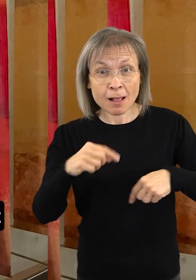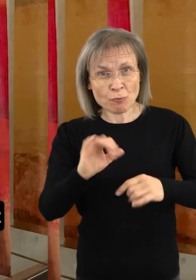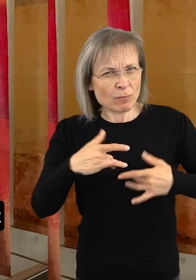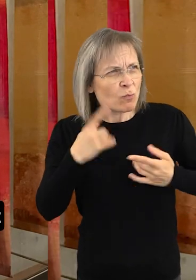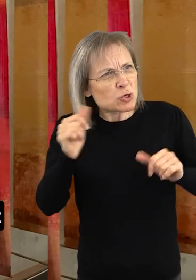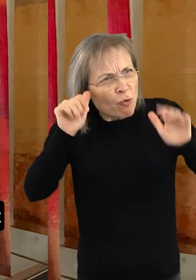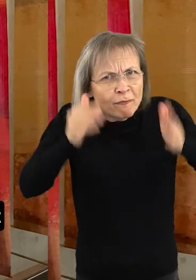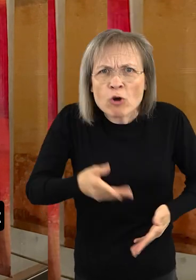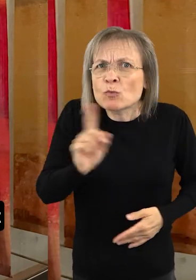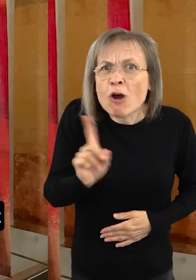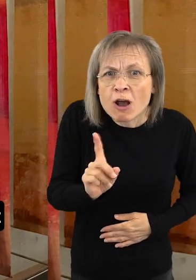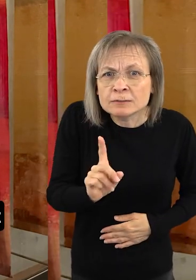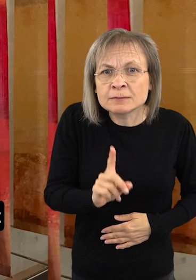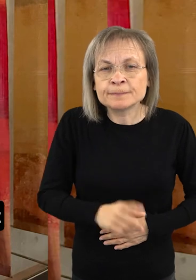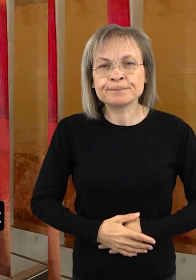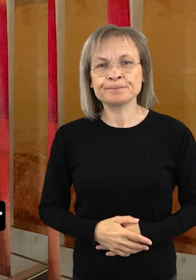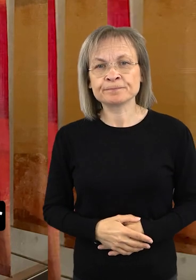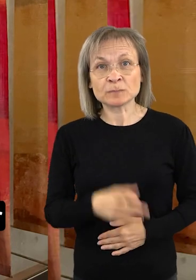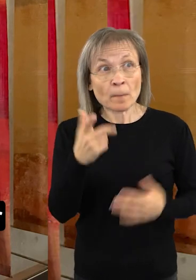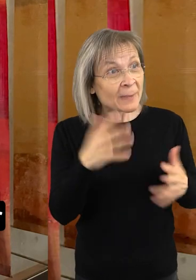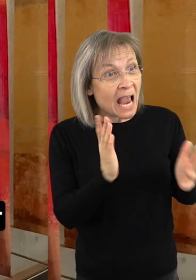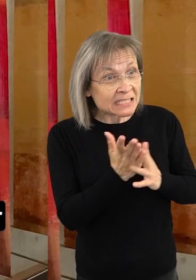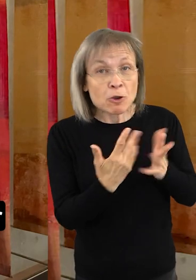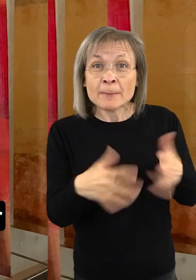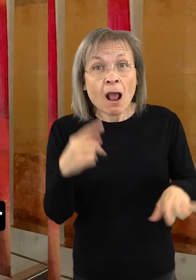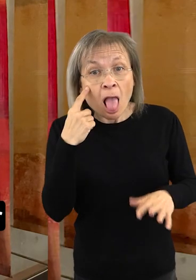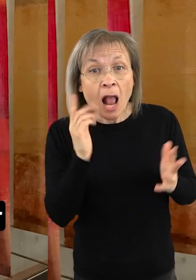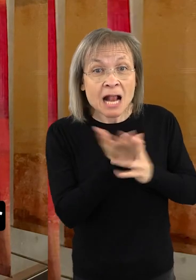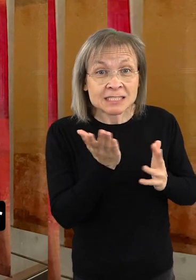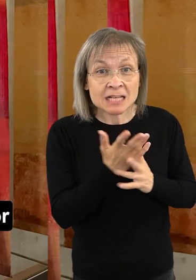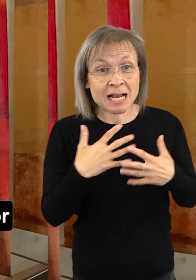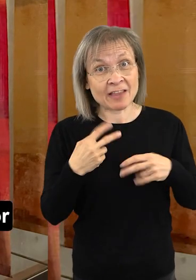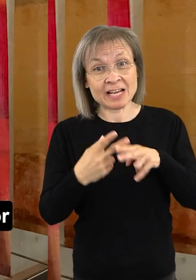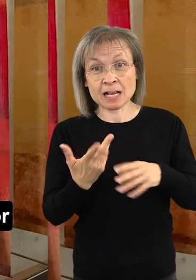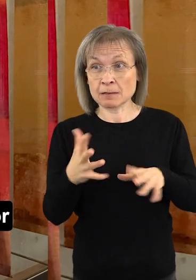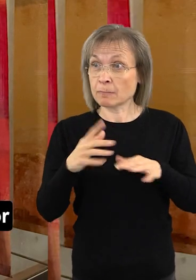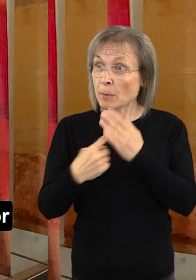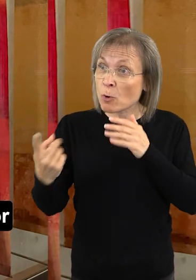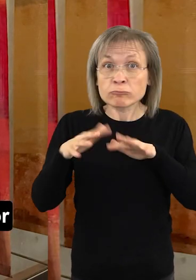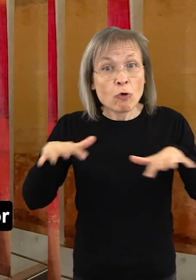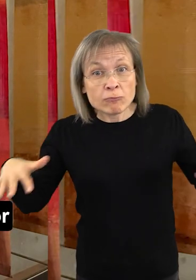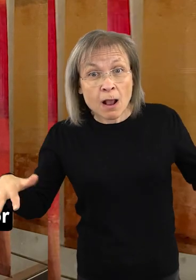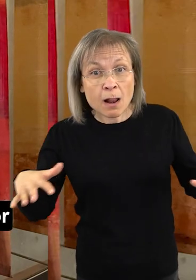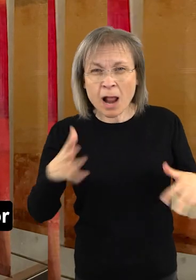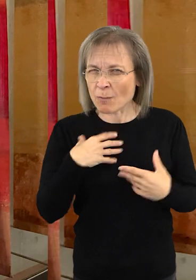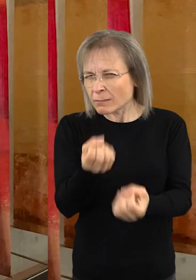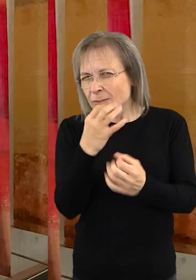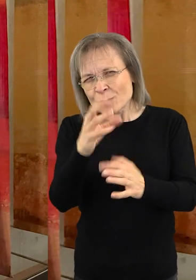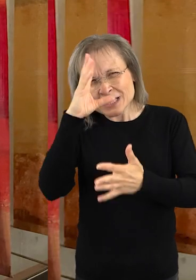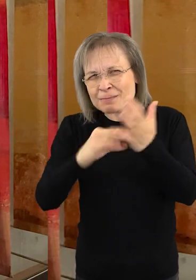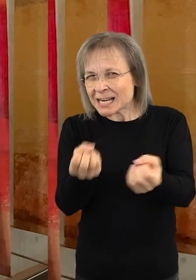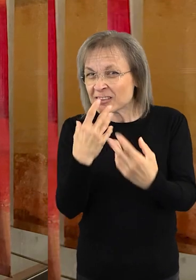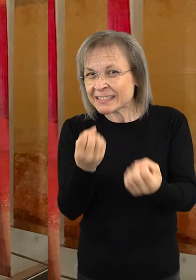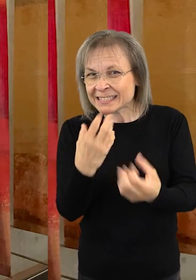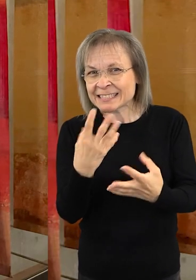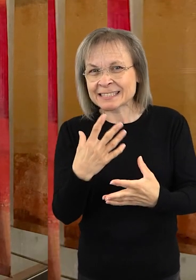the committee your views on what we should focus on. Whether you have accessed or tried to access healthcare services in remote or rural areas we want